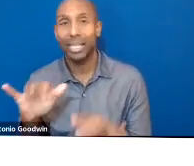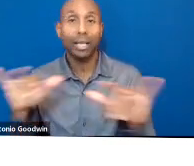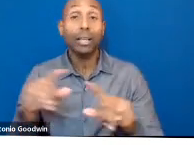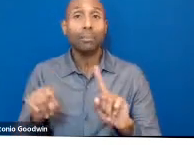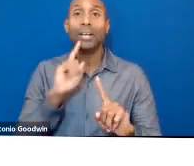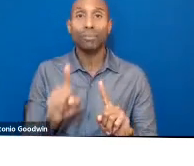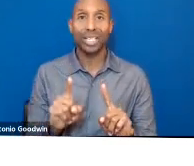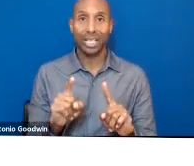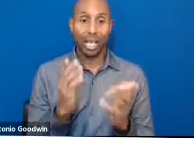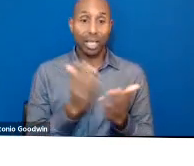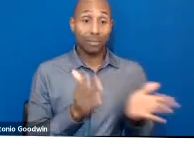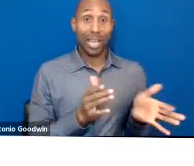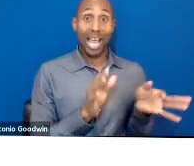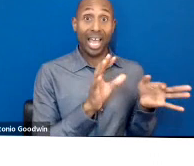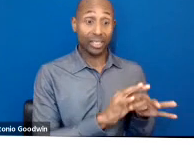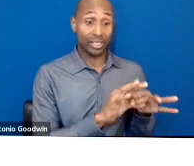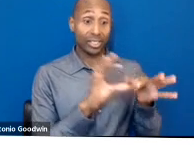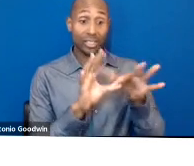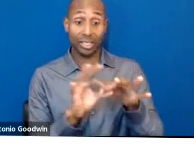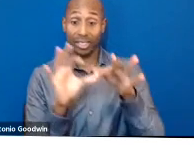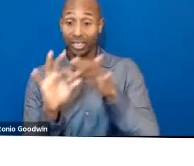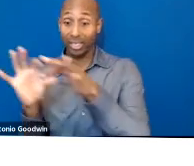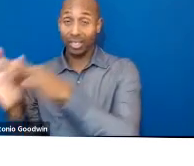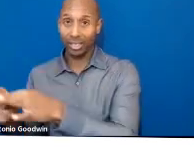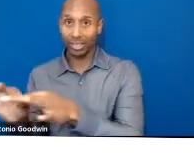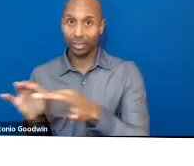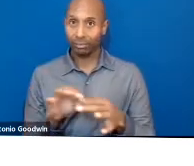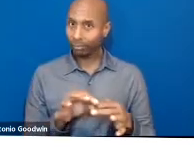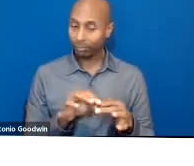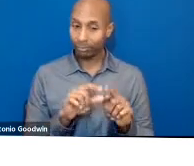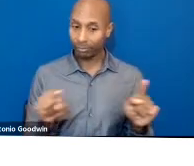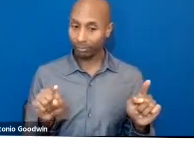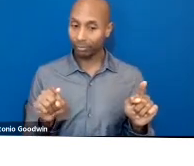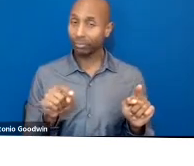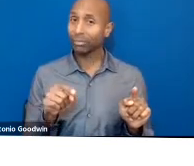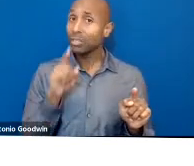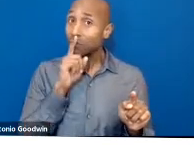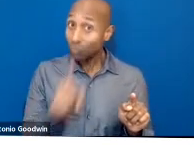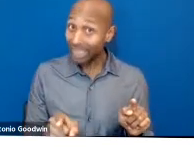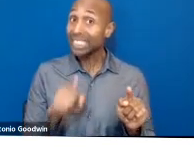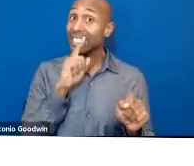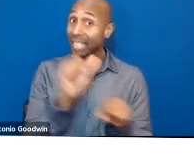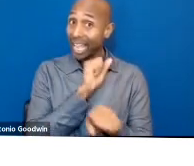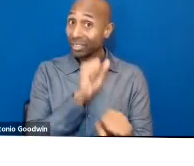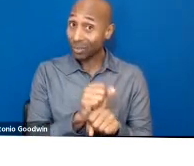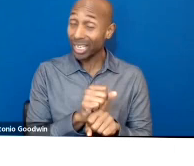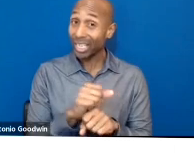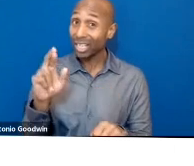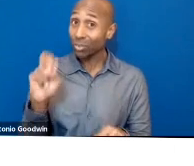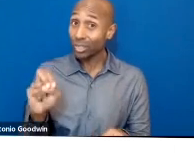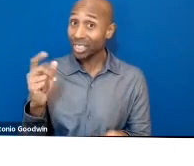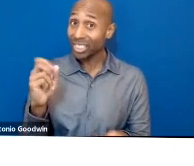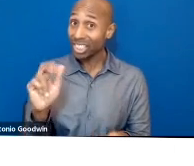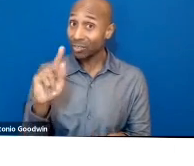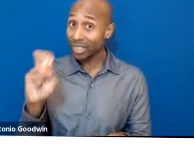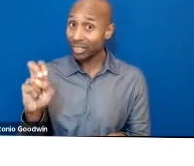before we talk about how we know something's regenerative, I developed a couple definitions about what being regenerative is. It is an approach